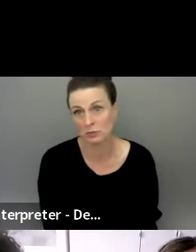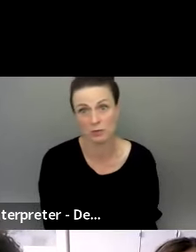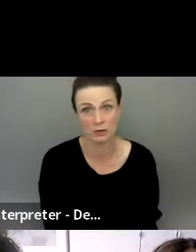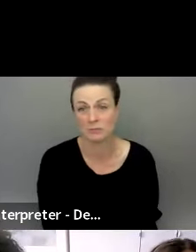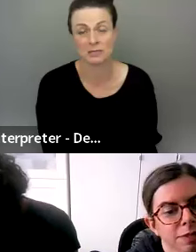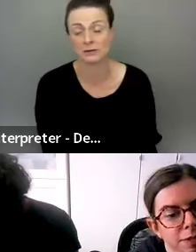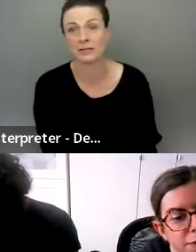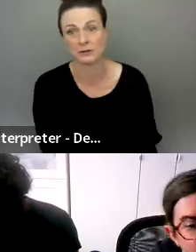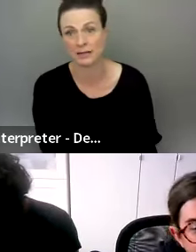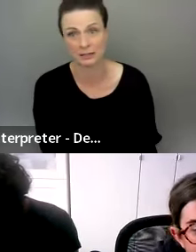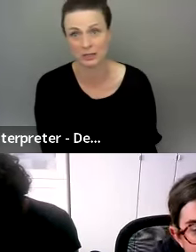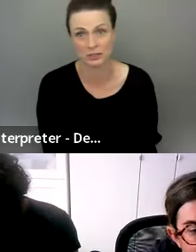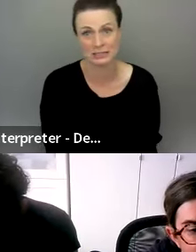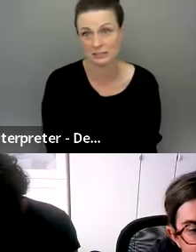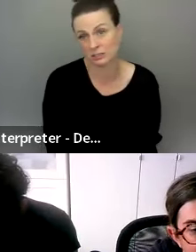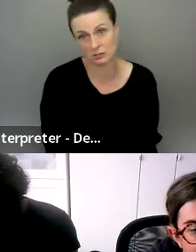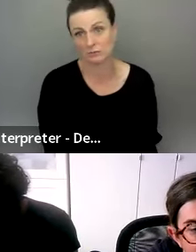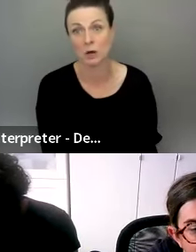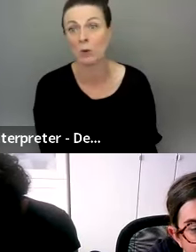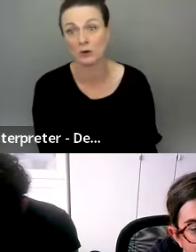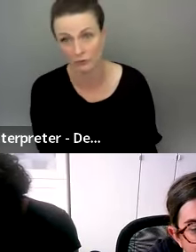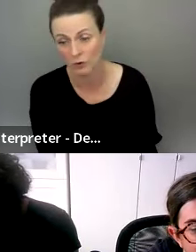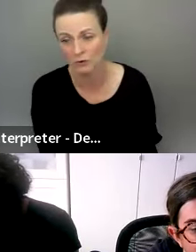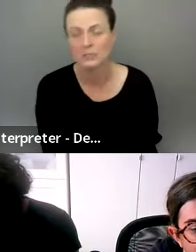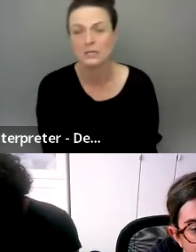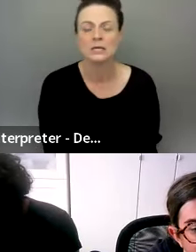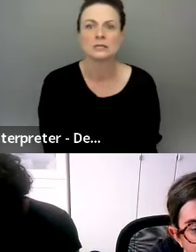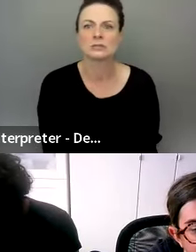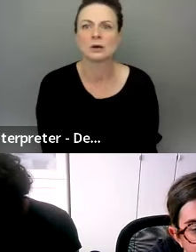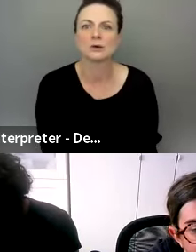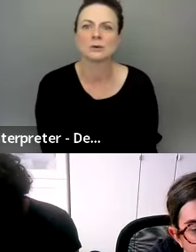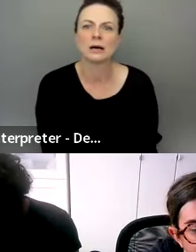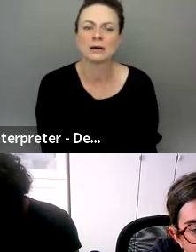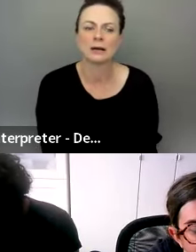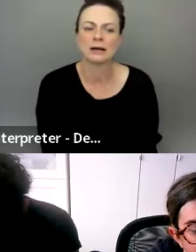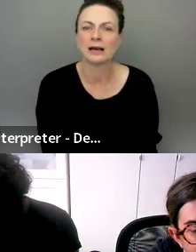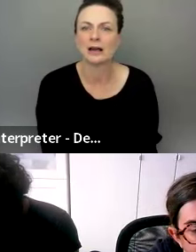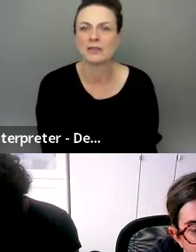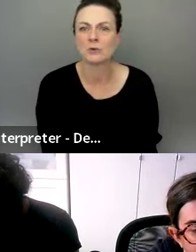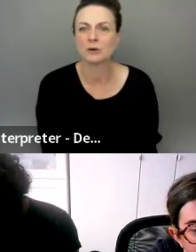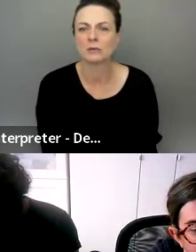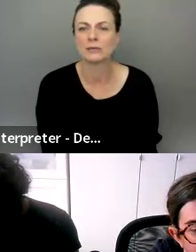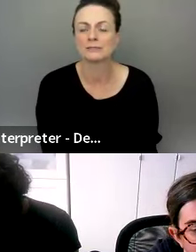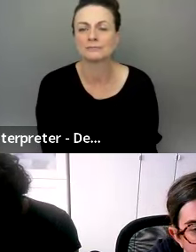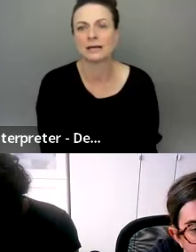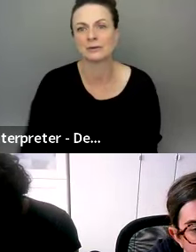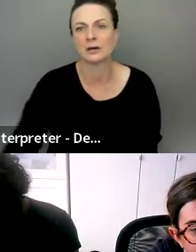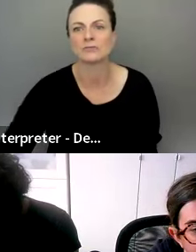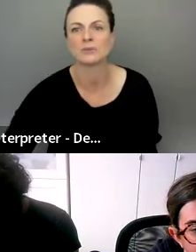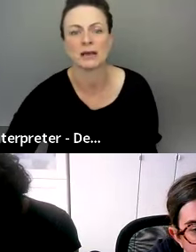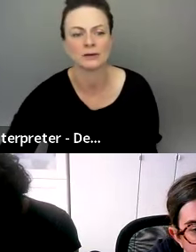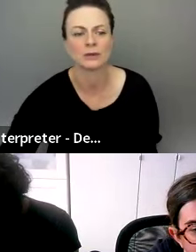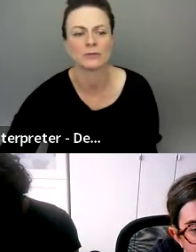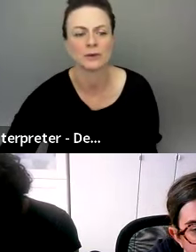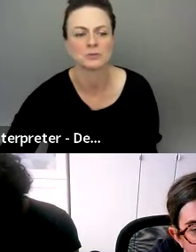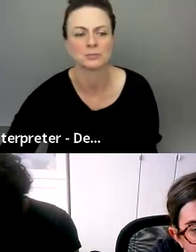technology won't be great because our internet connection isn't wonderful. So I think we'll probably, I don't know,